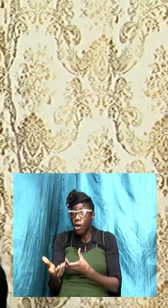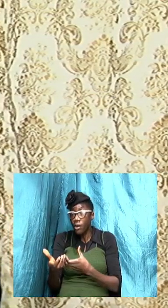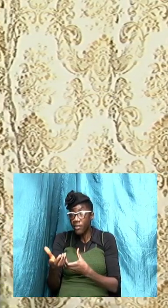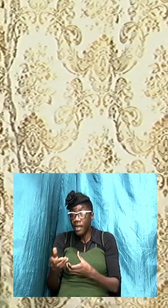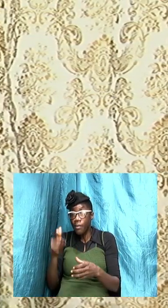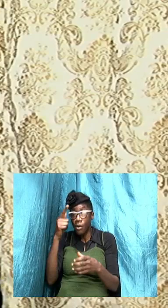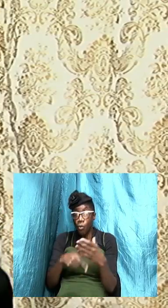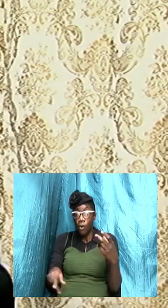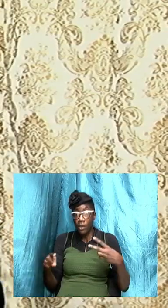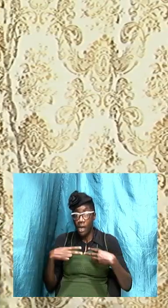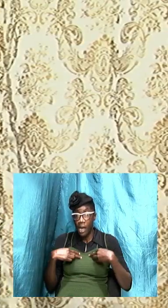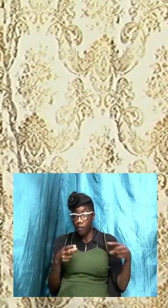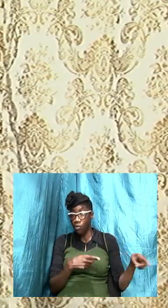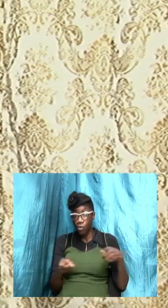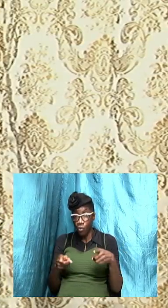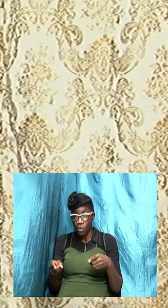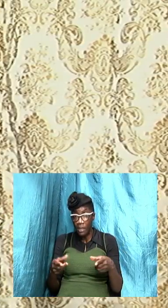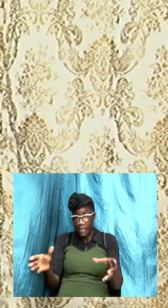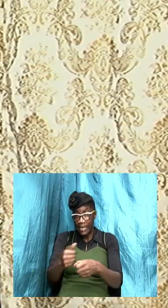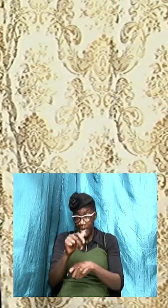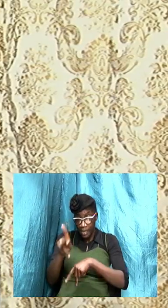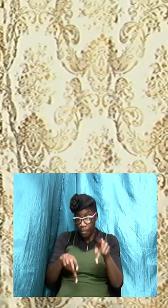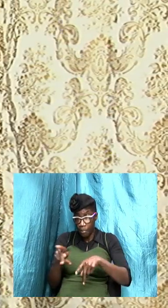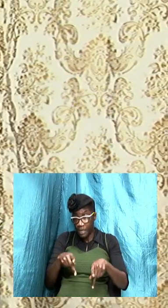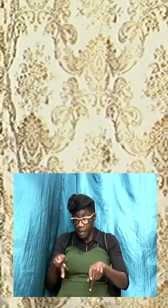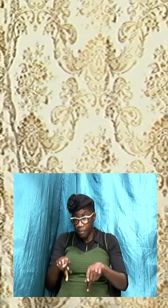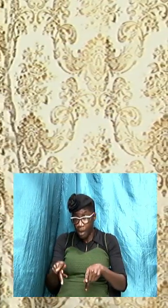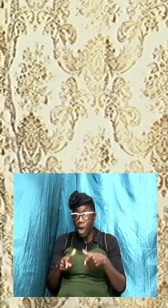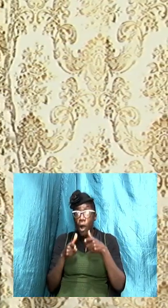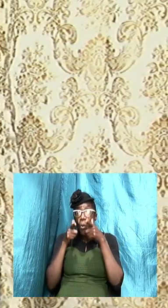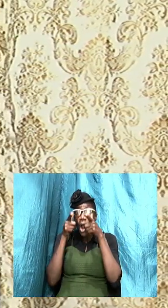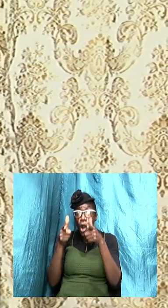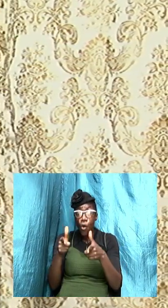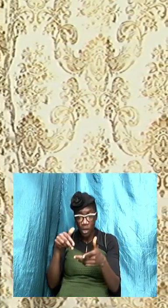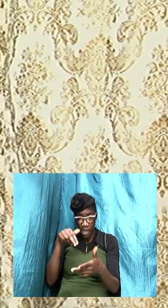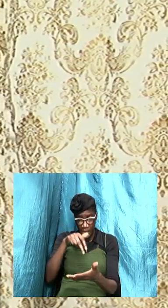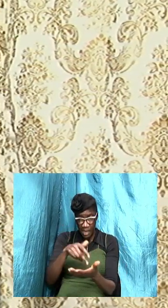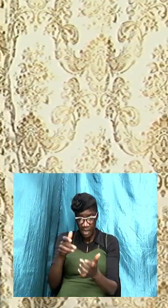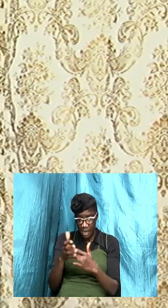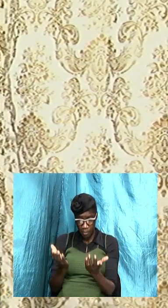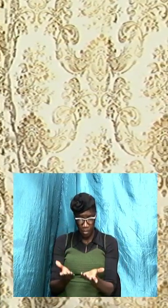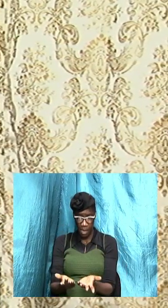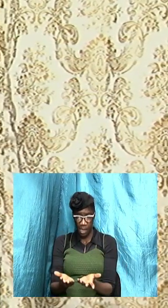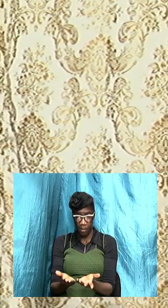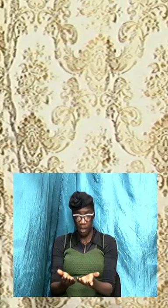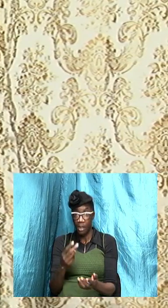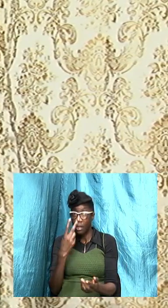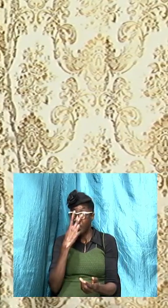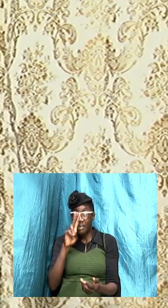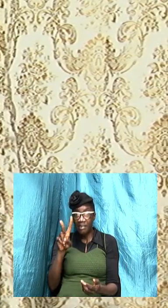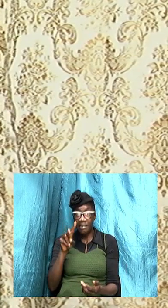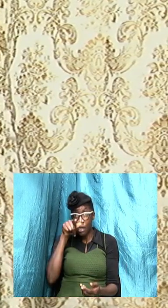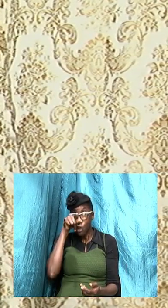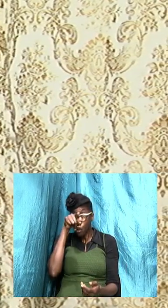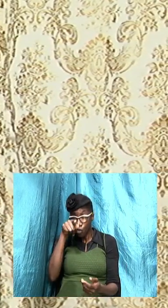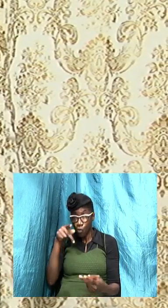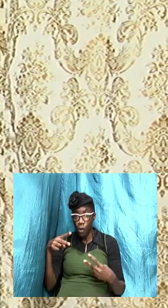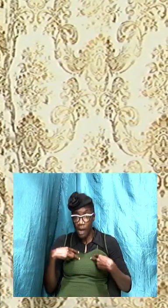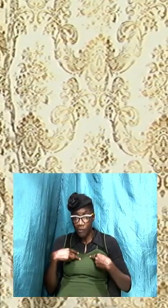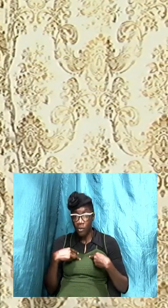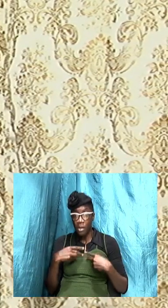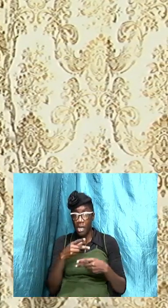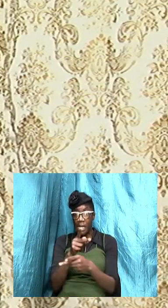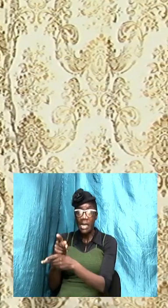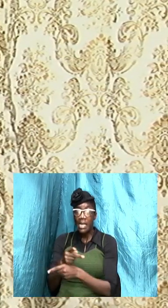your people to go among them and look in the scripture and we are going to see look here church we have got to be careful the